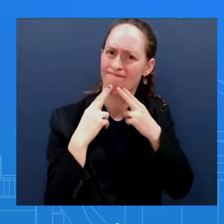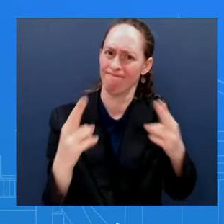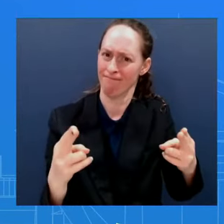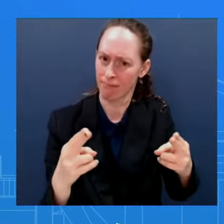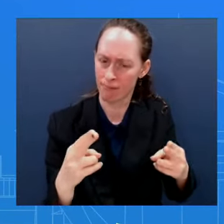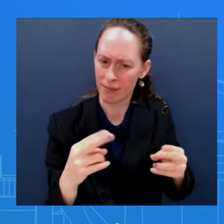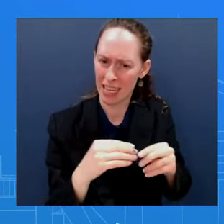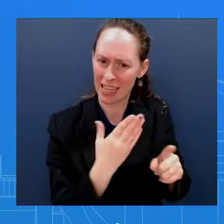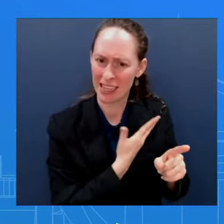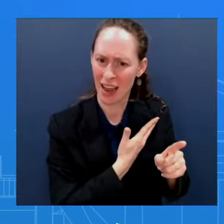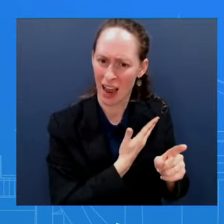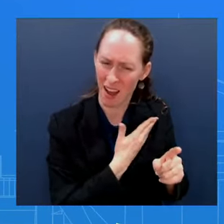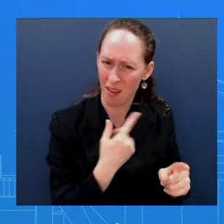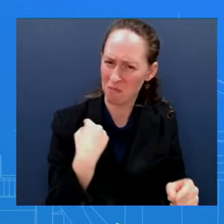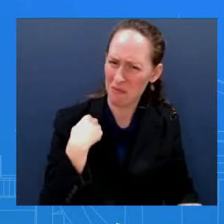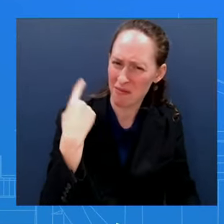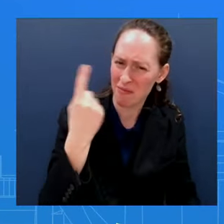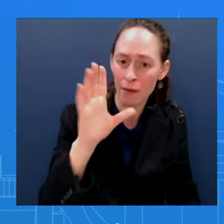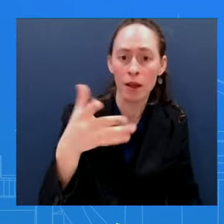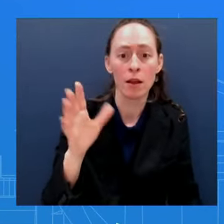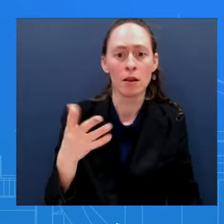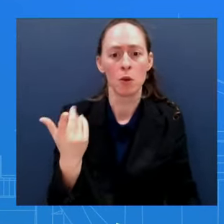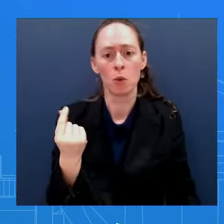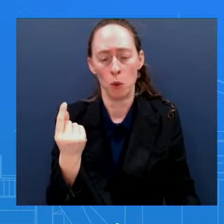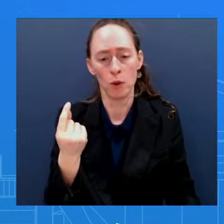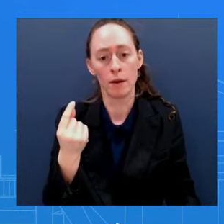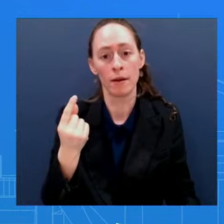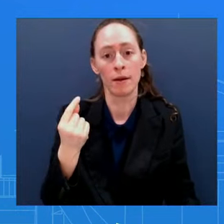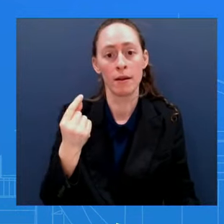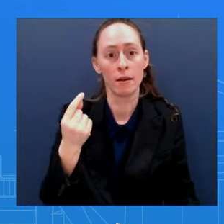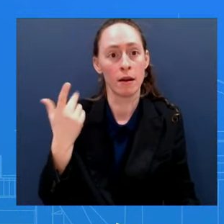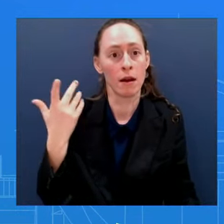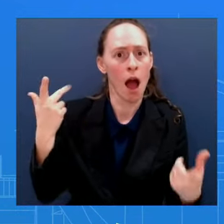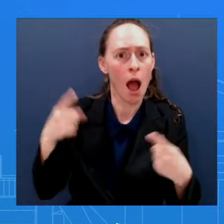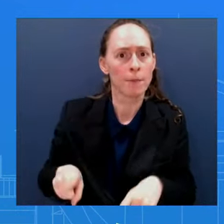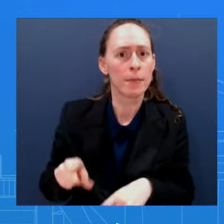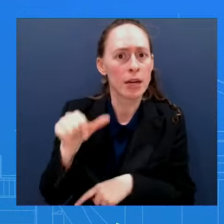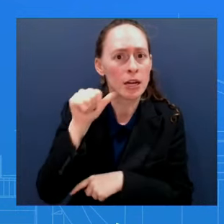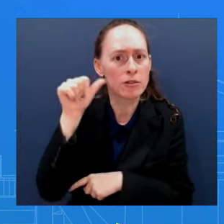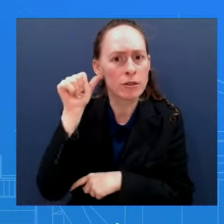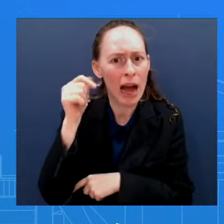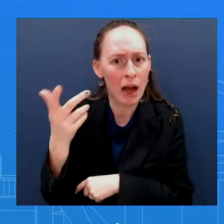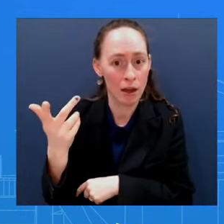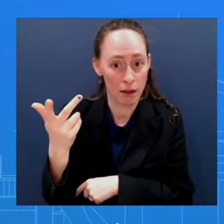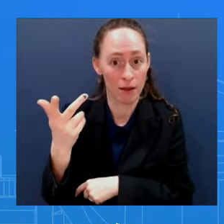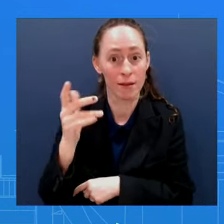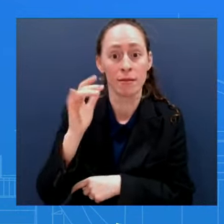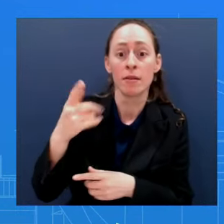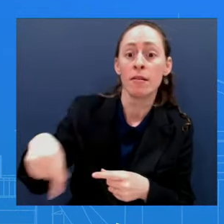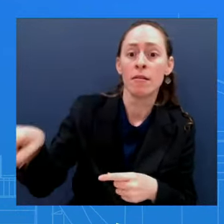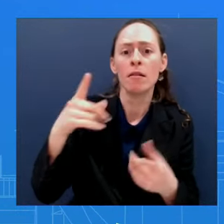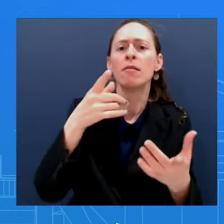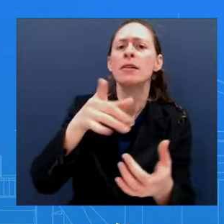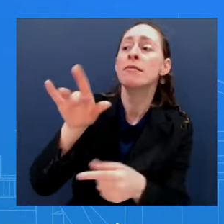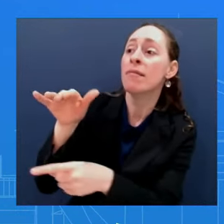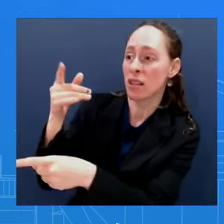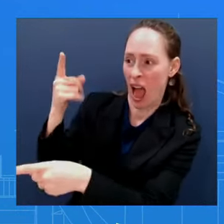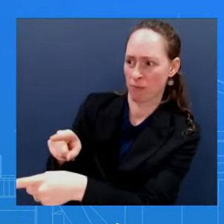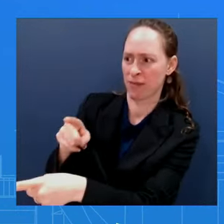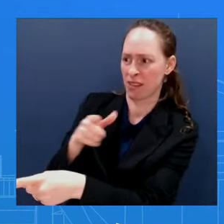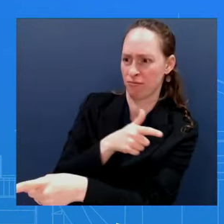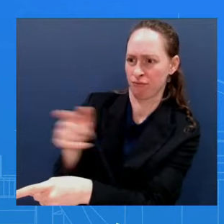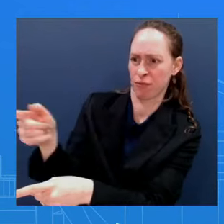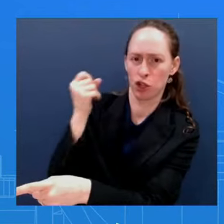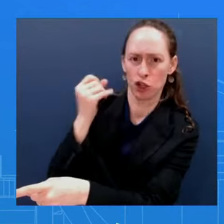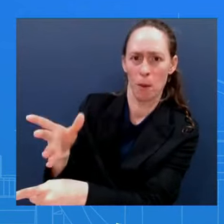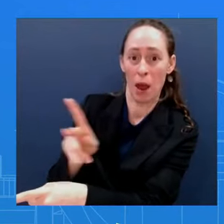Rafa? I can't really speak to the specifics of IDF operations You know I won't do that They should speak to the operations that they conduct and what